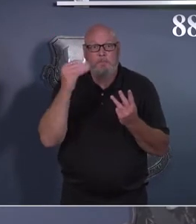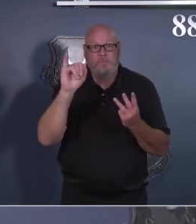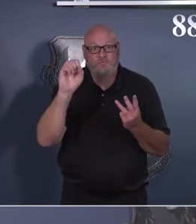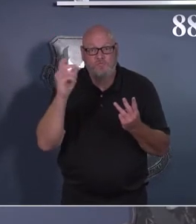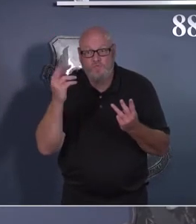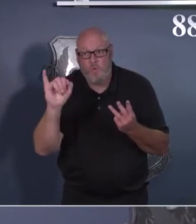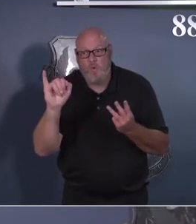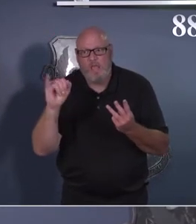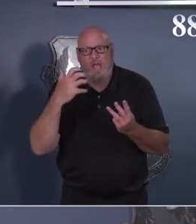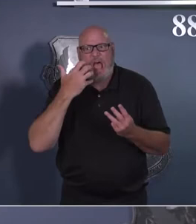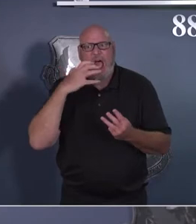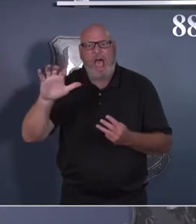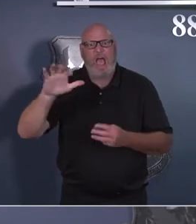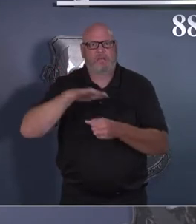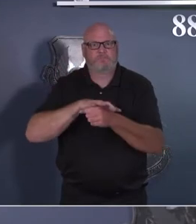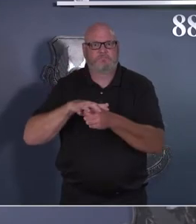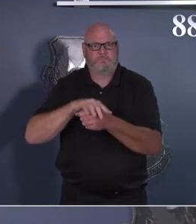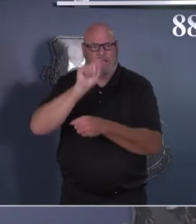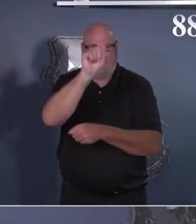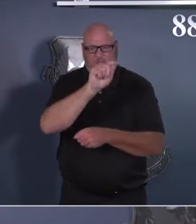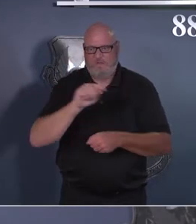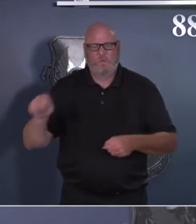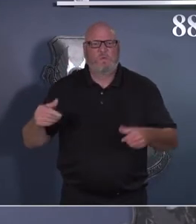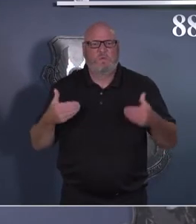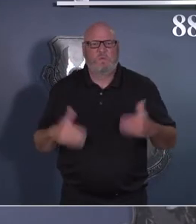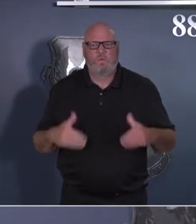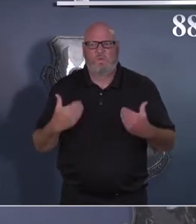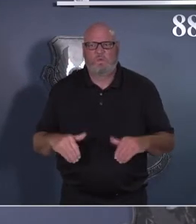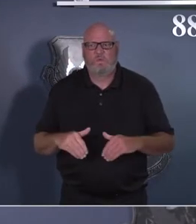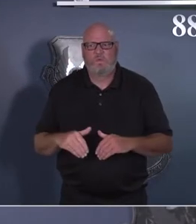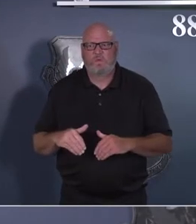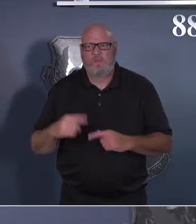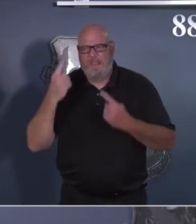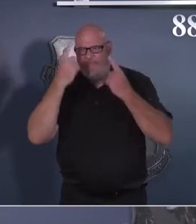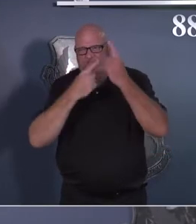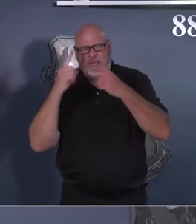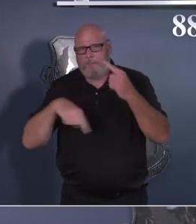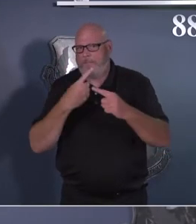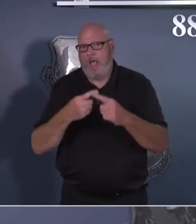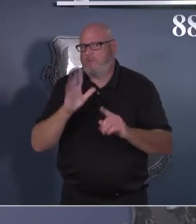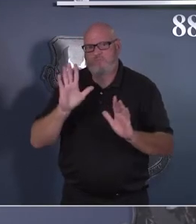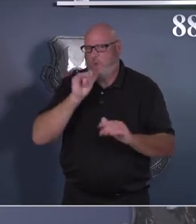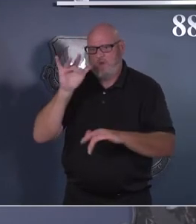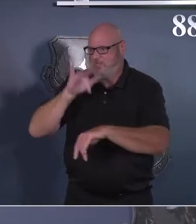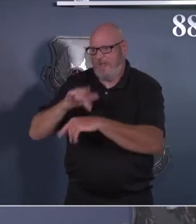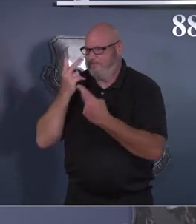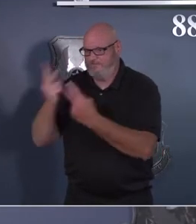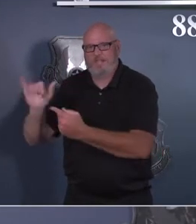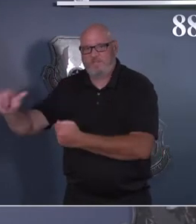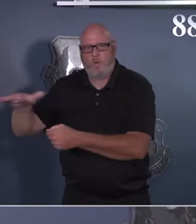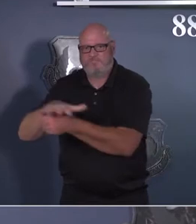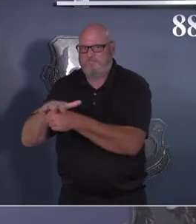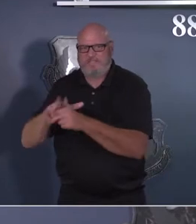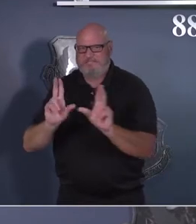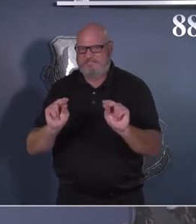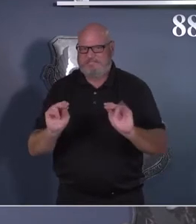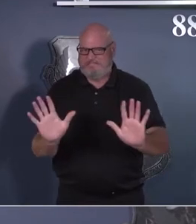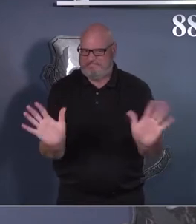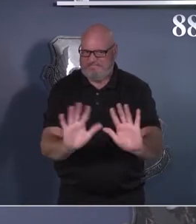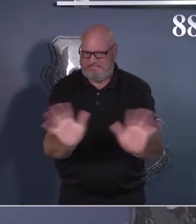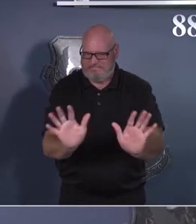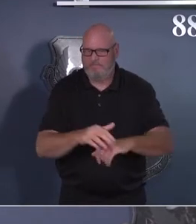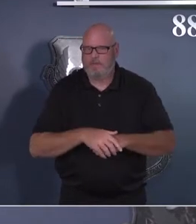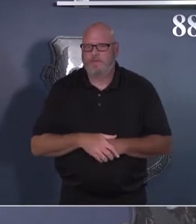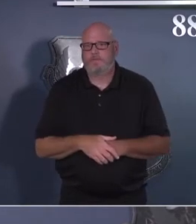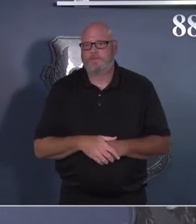or any of those other areas on that CDC tracker that you're seeing that are extremely hot spots or extreme hot spots. And so think through